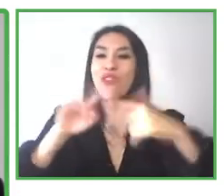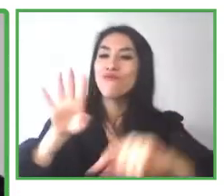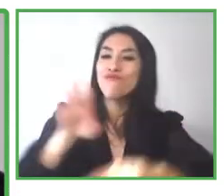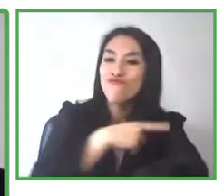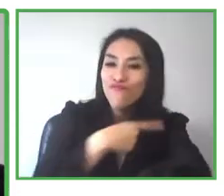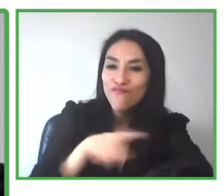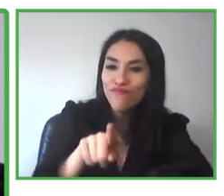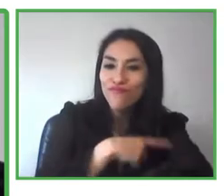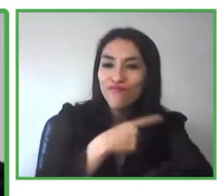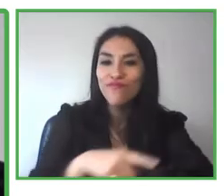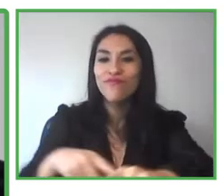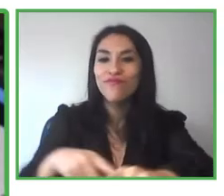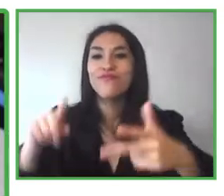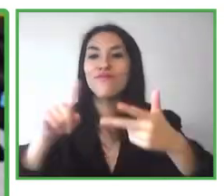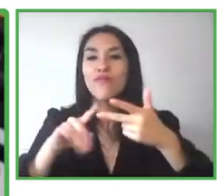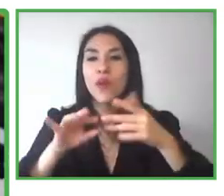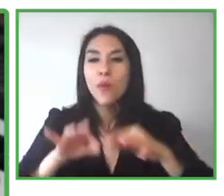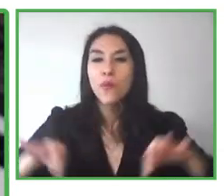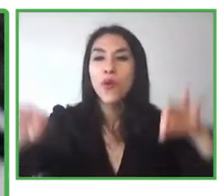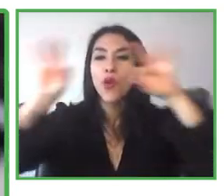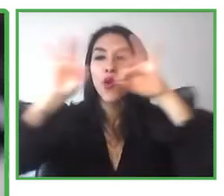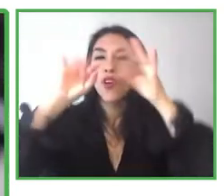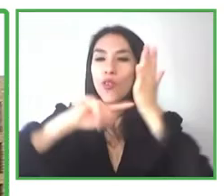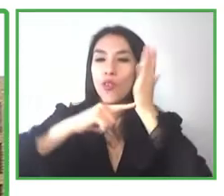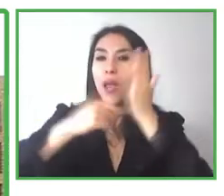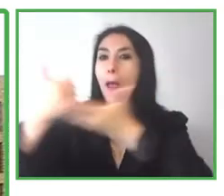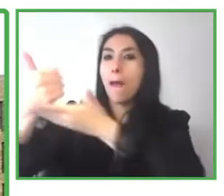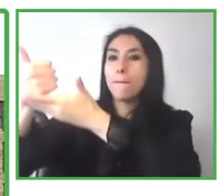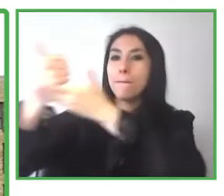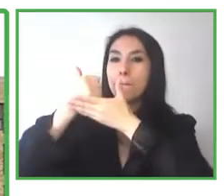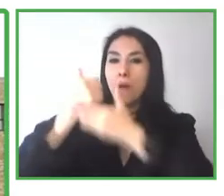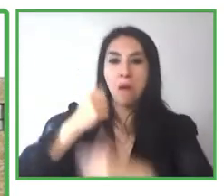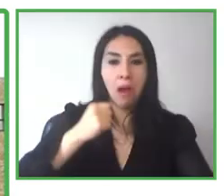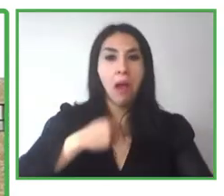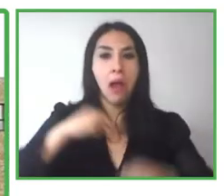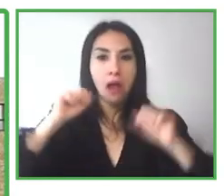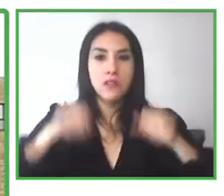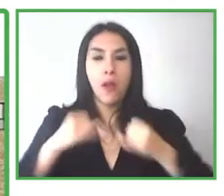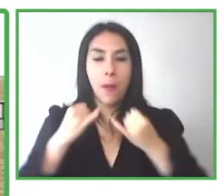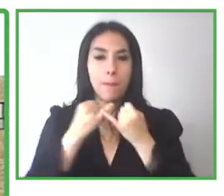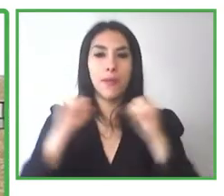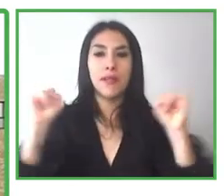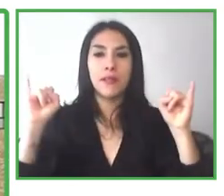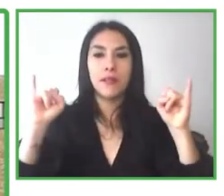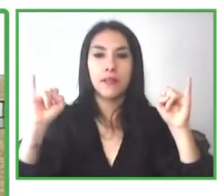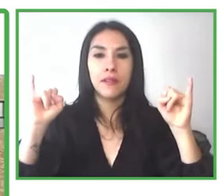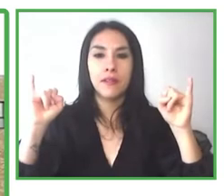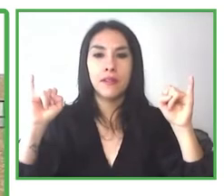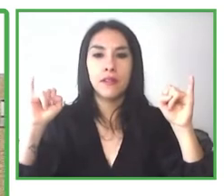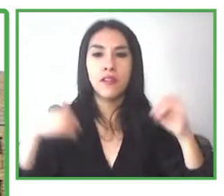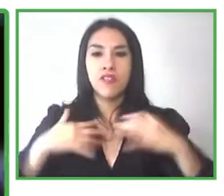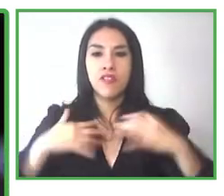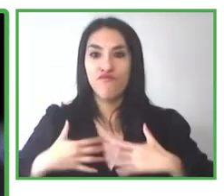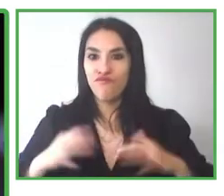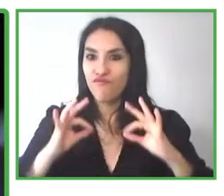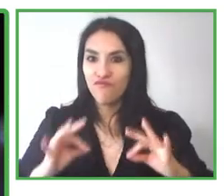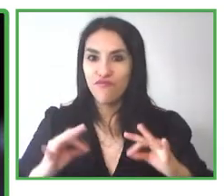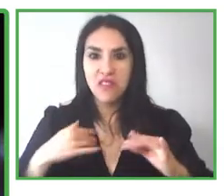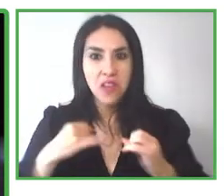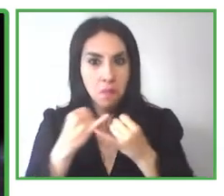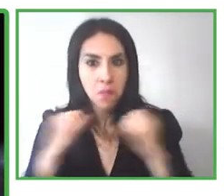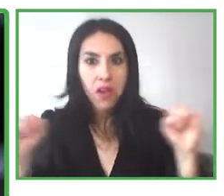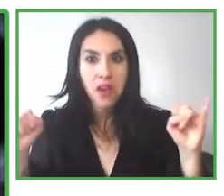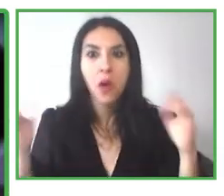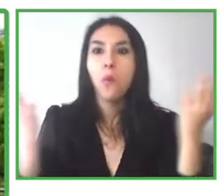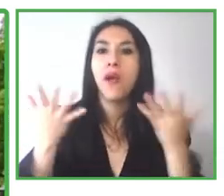Technology allows me to do my own thing. I try to be as autonomous as possible. And for that purpose,